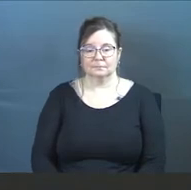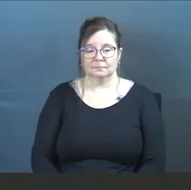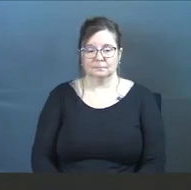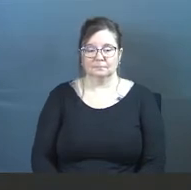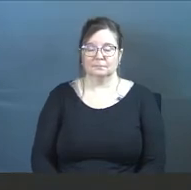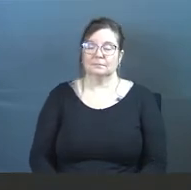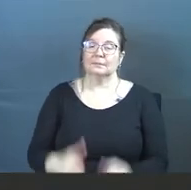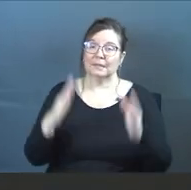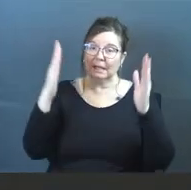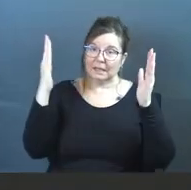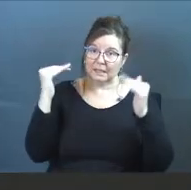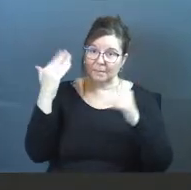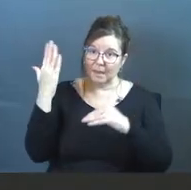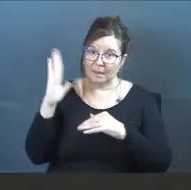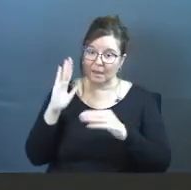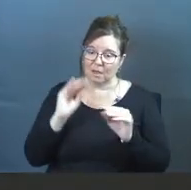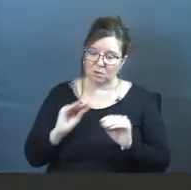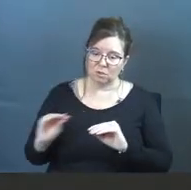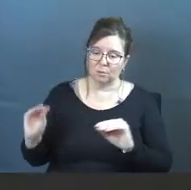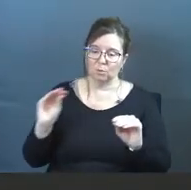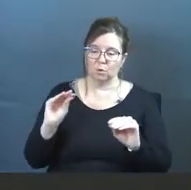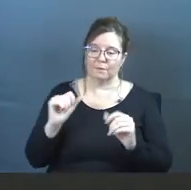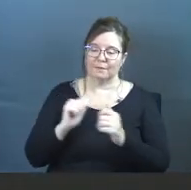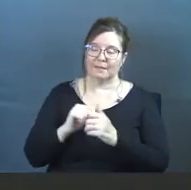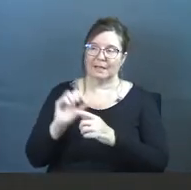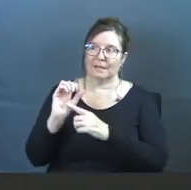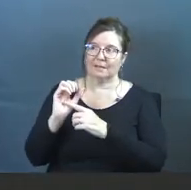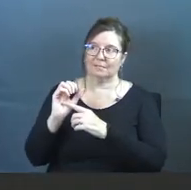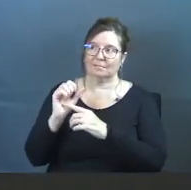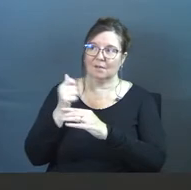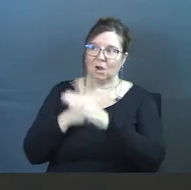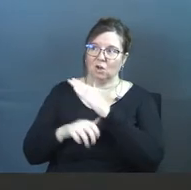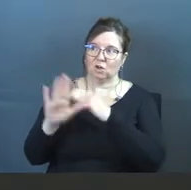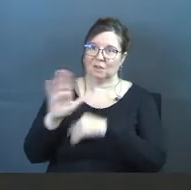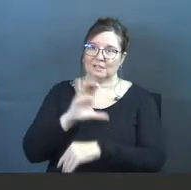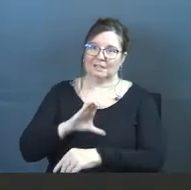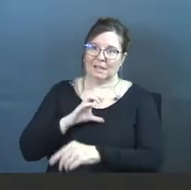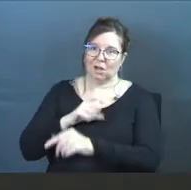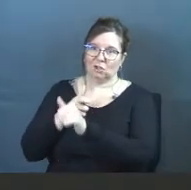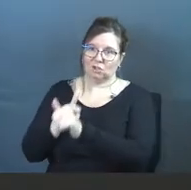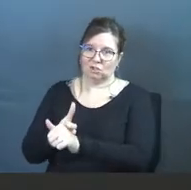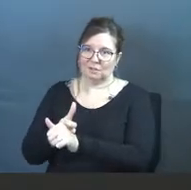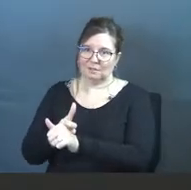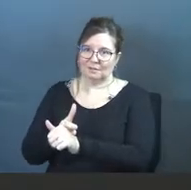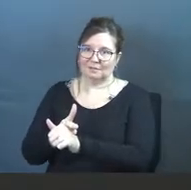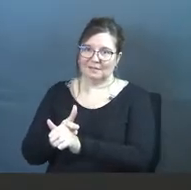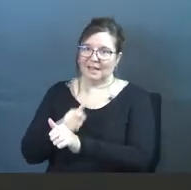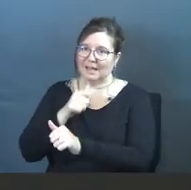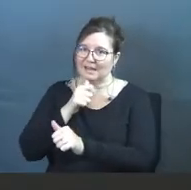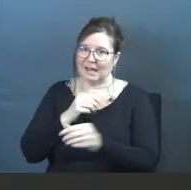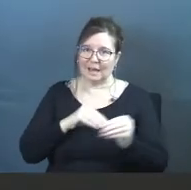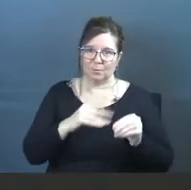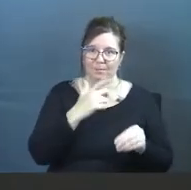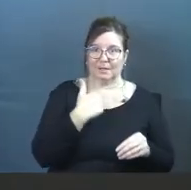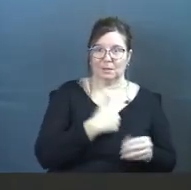We expect God to move within the context of His character and not our preferences.